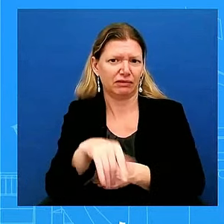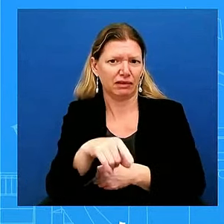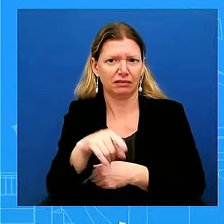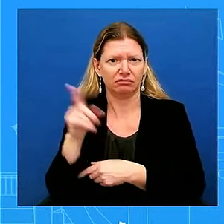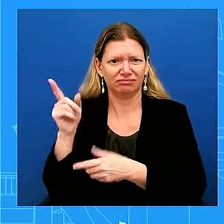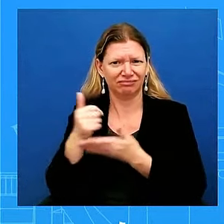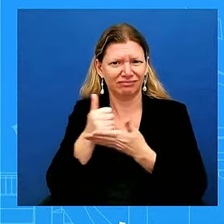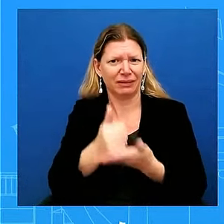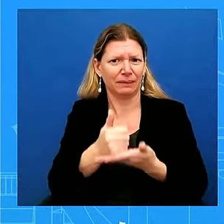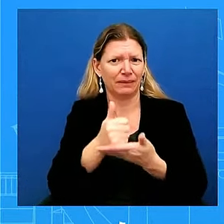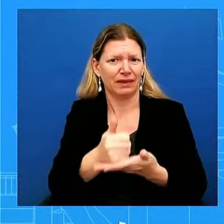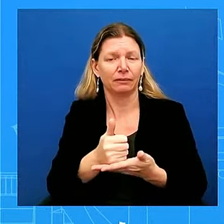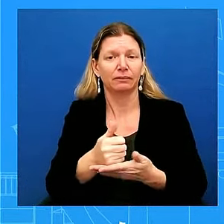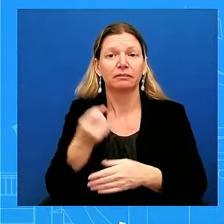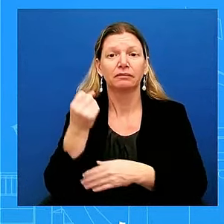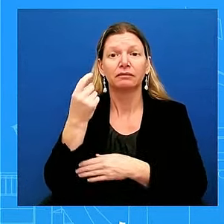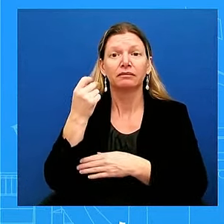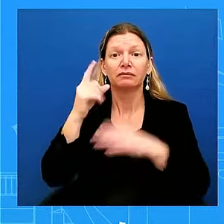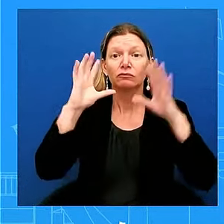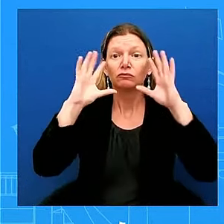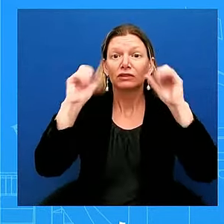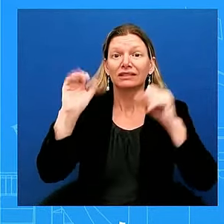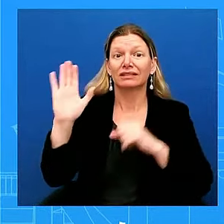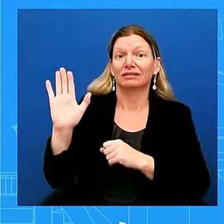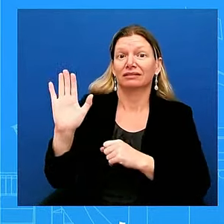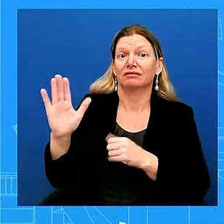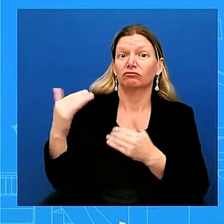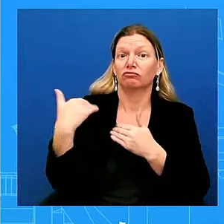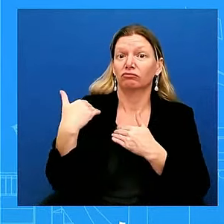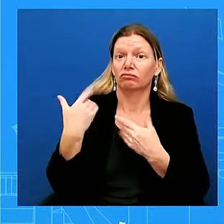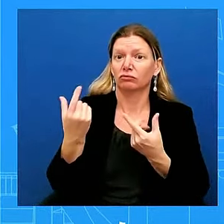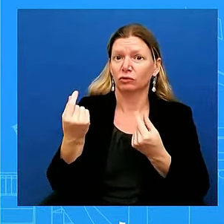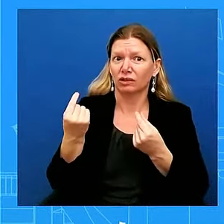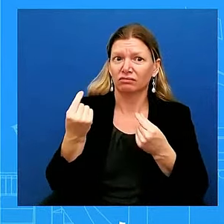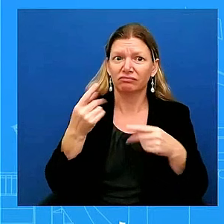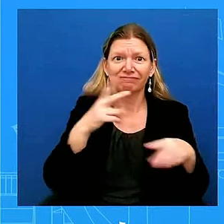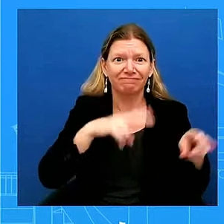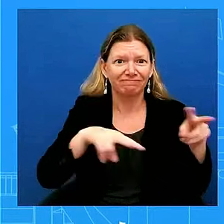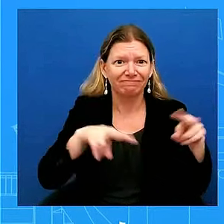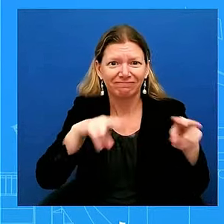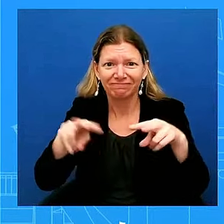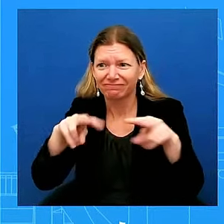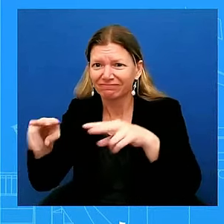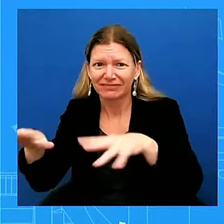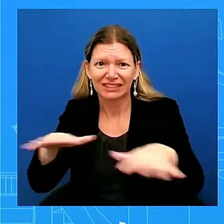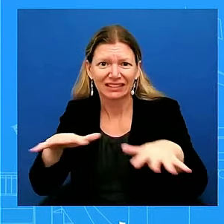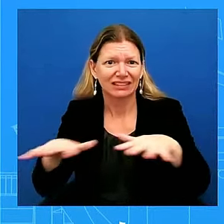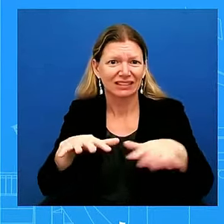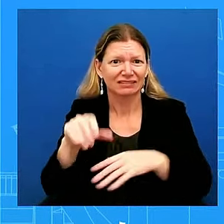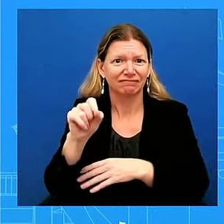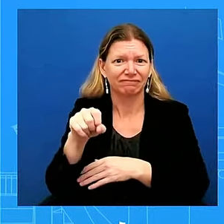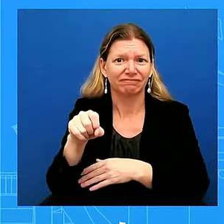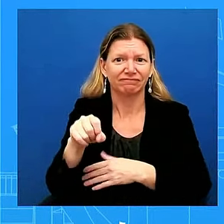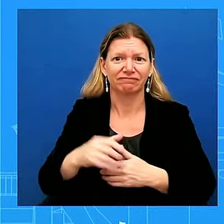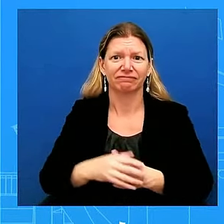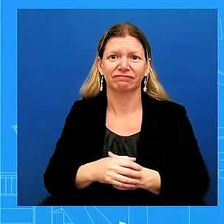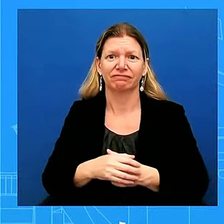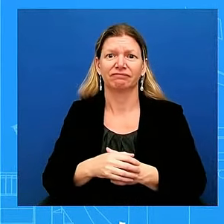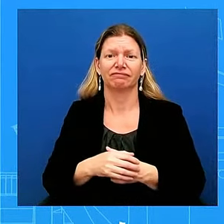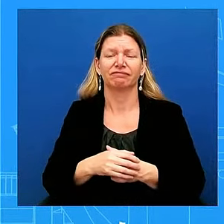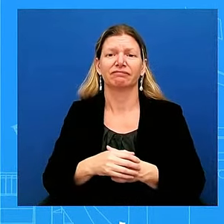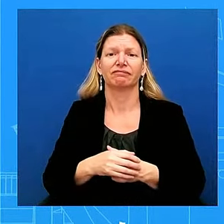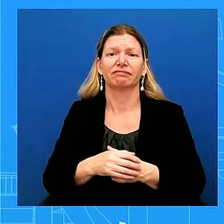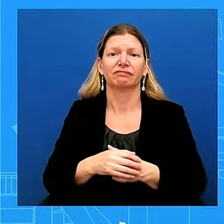Unfortunately, there are going to be events like this. And this is where you see the leadership of a President, show up, direct their team